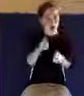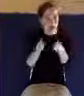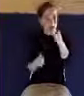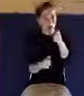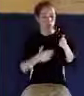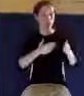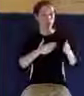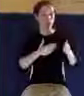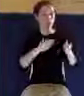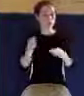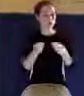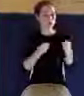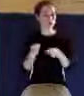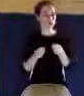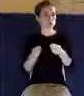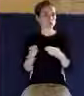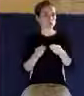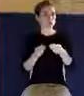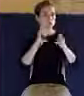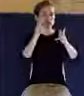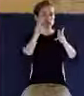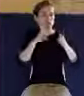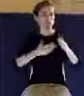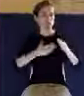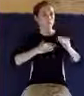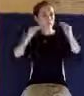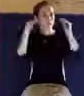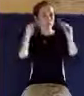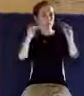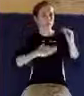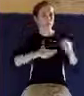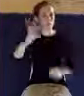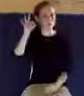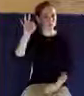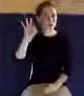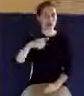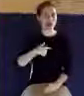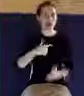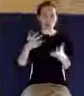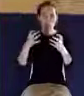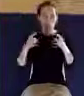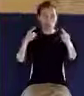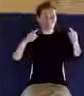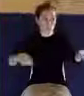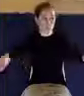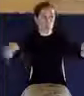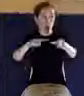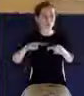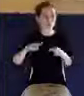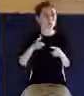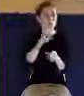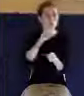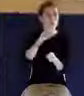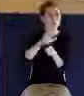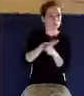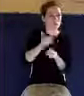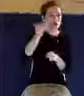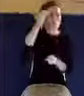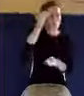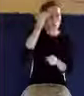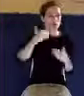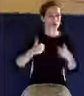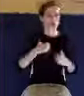preaching, I want them to know that they know Christ. I want them to have that absolute